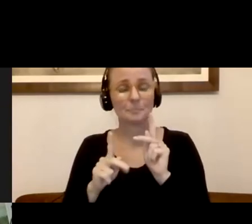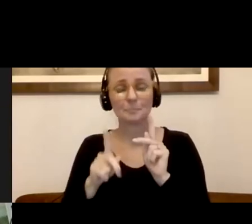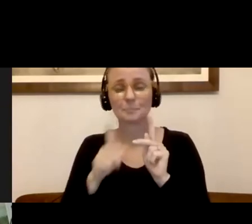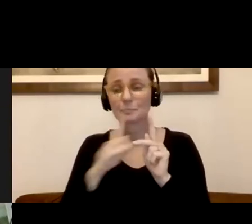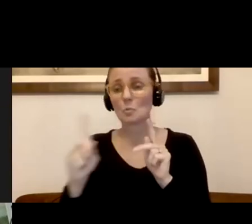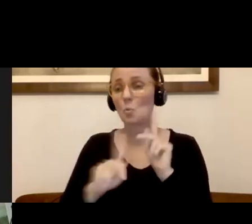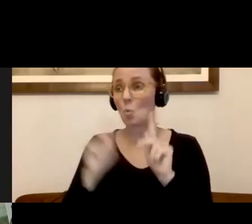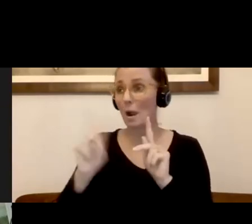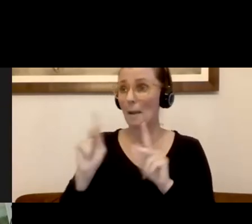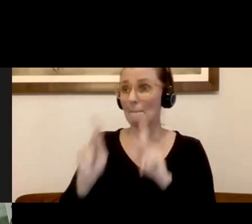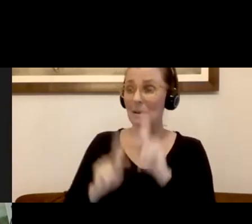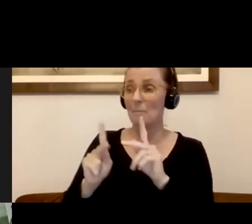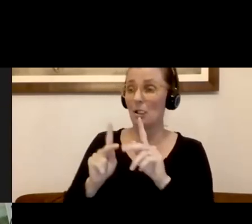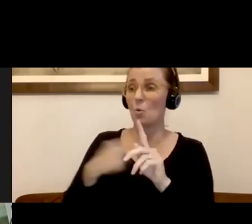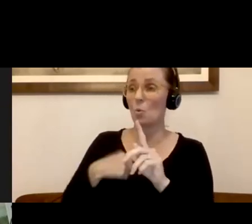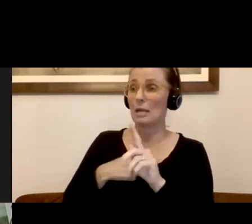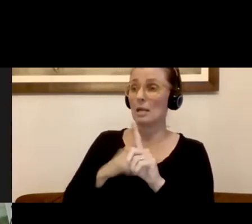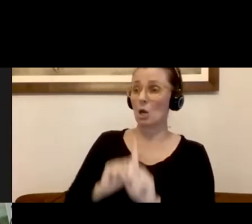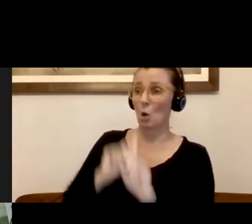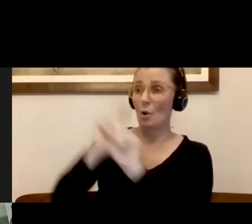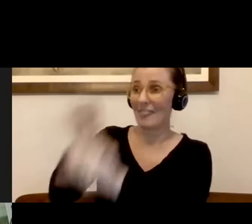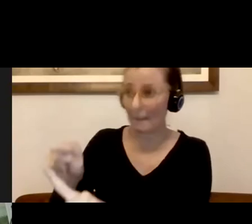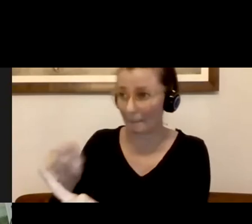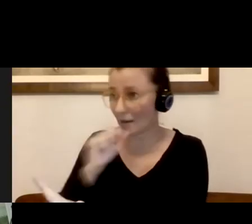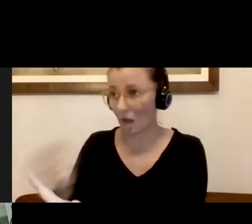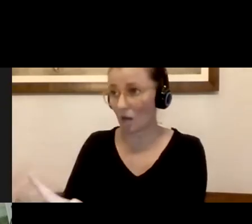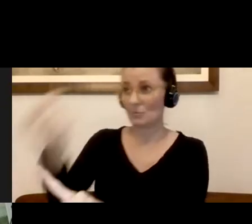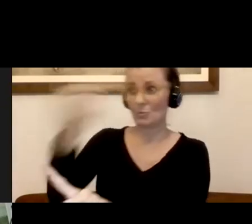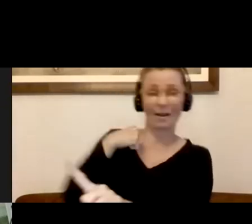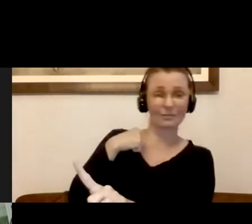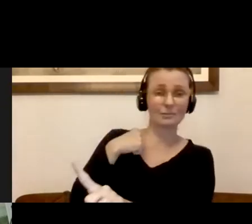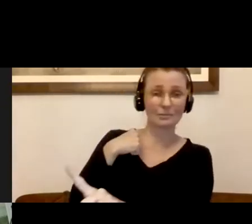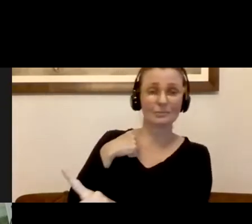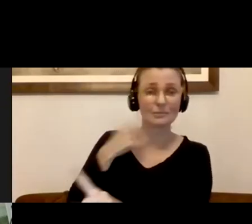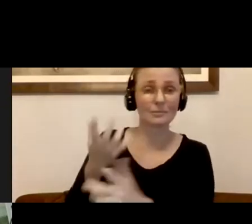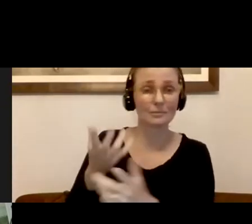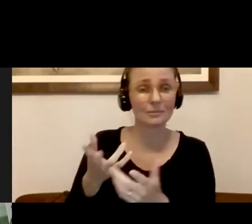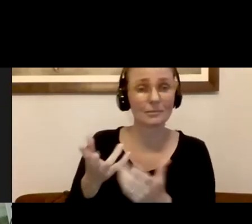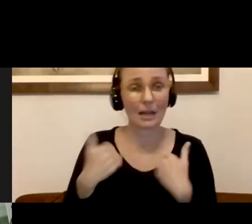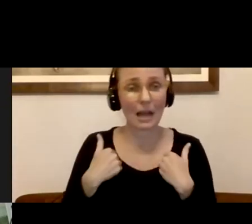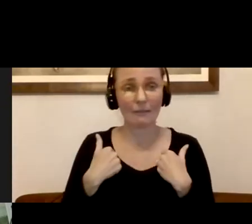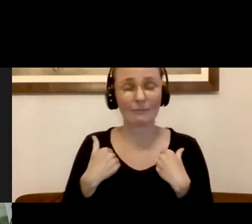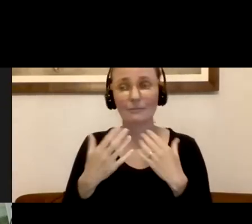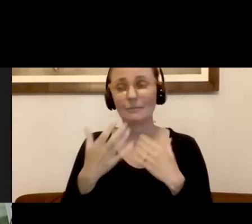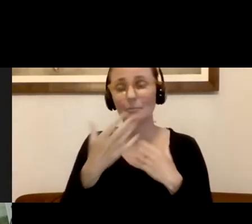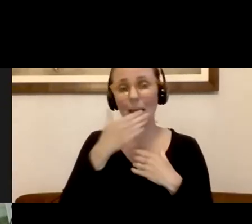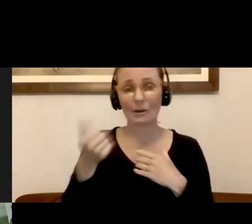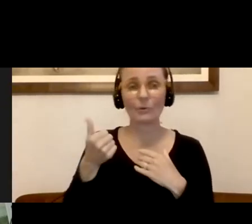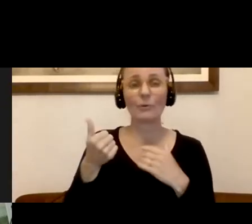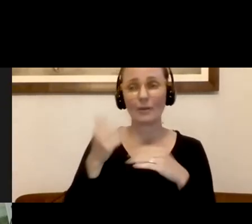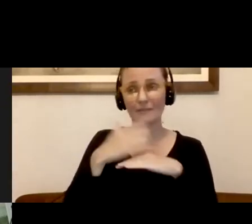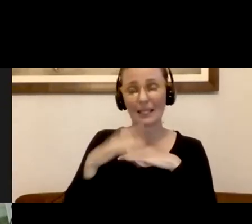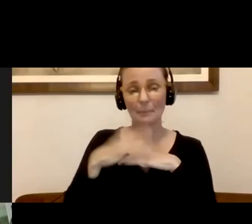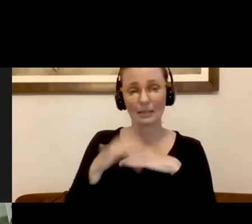are at rather than to have, have people coming to us. How can we make it a mobile site that'll bring it closer to individuals in the communities